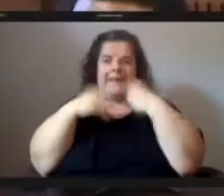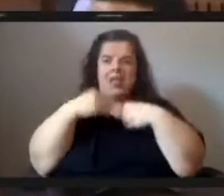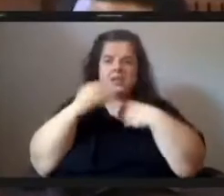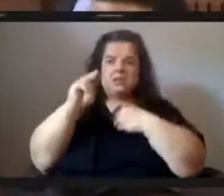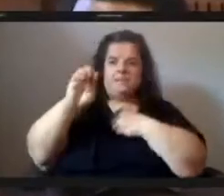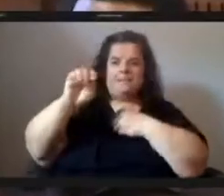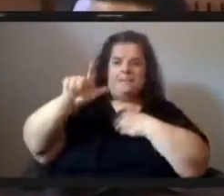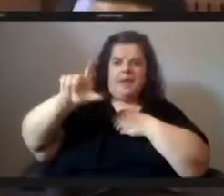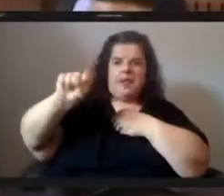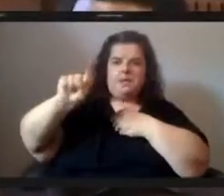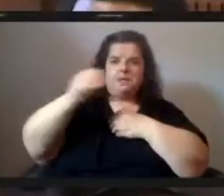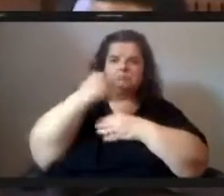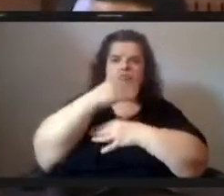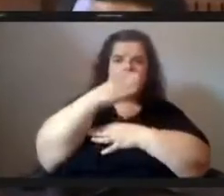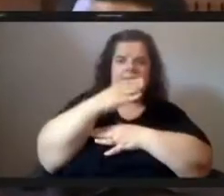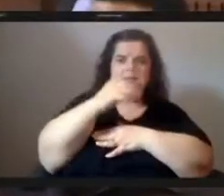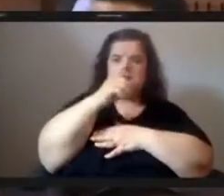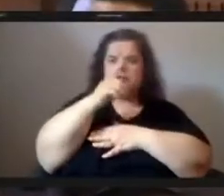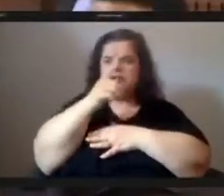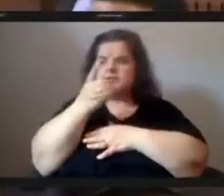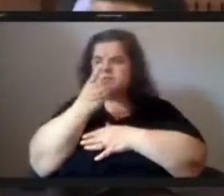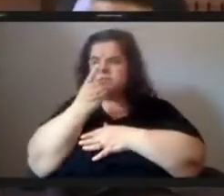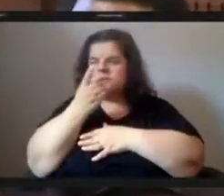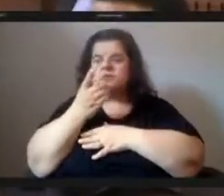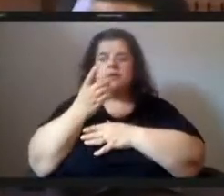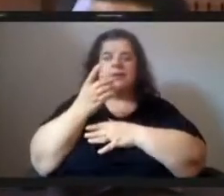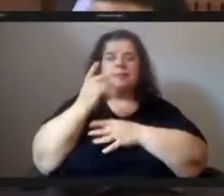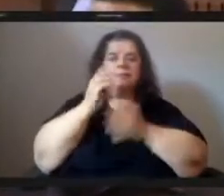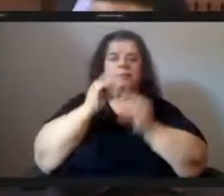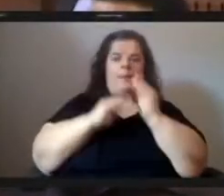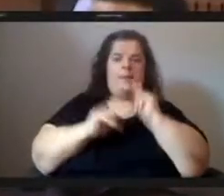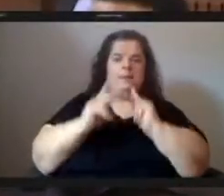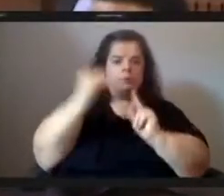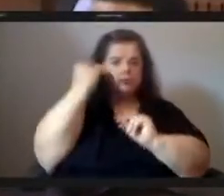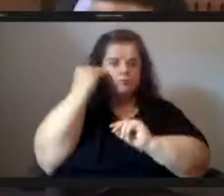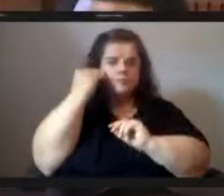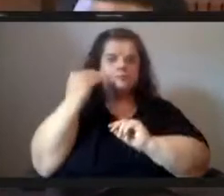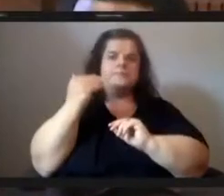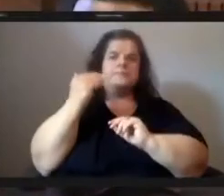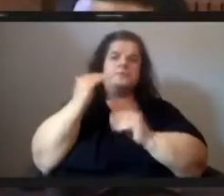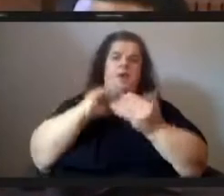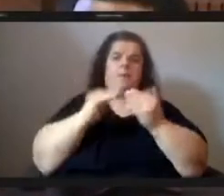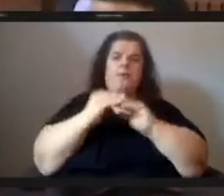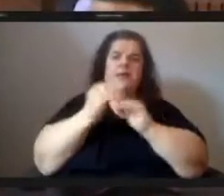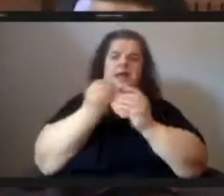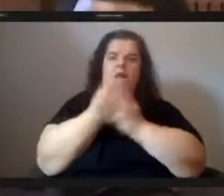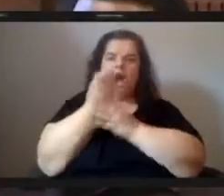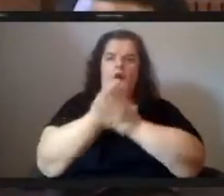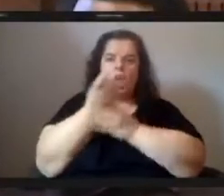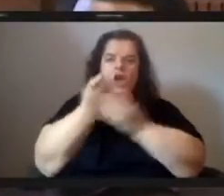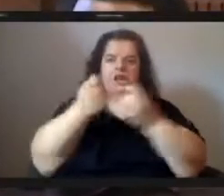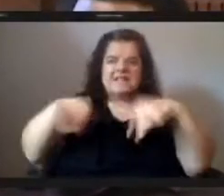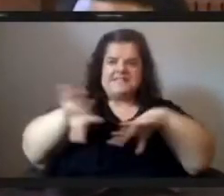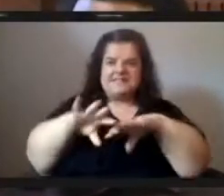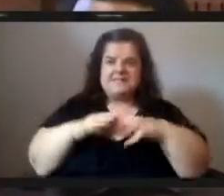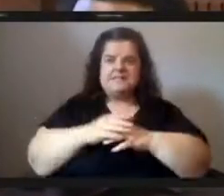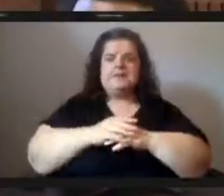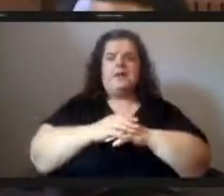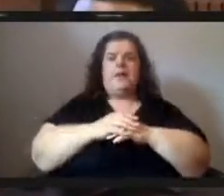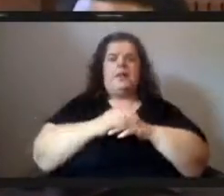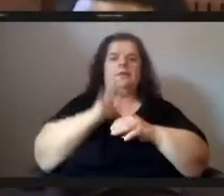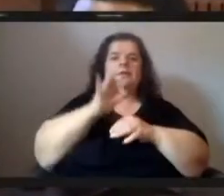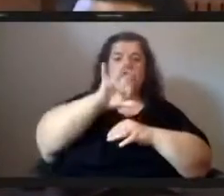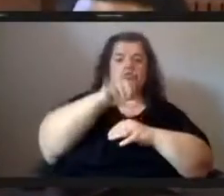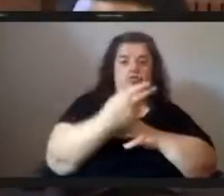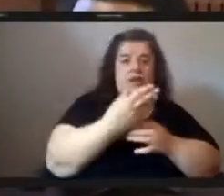in community gardens recognizing that they were a source of healthy affordable fresh food but also a source of